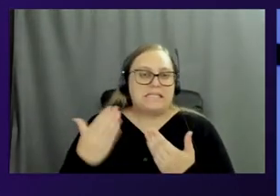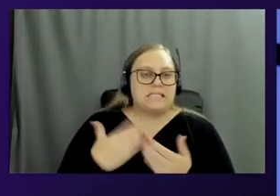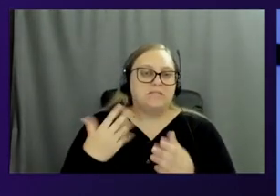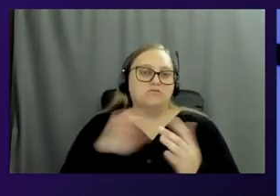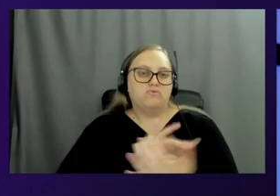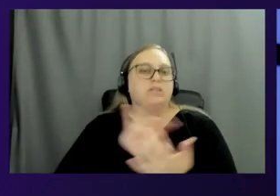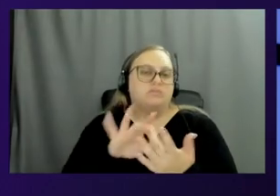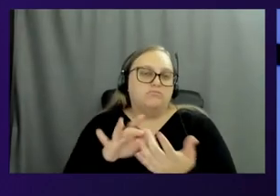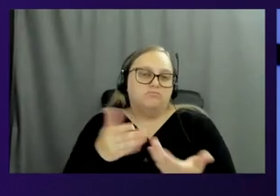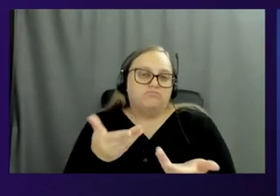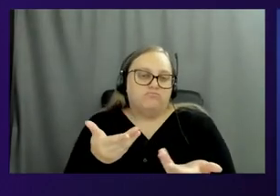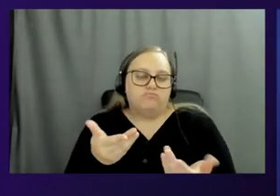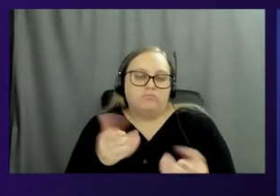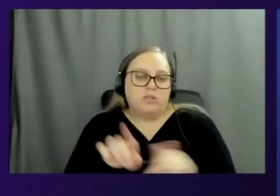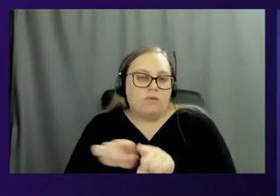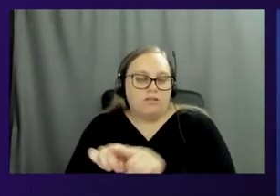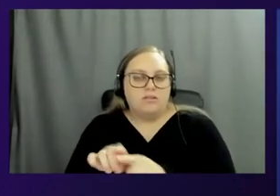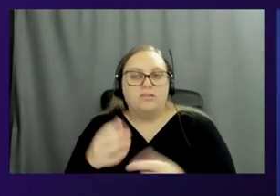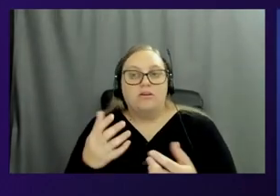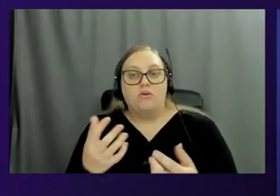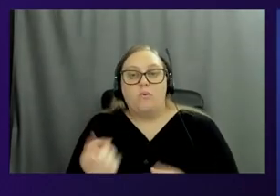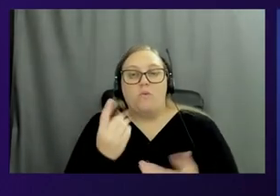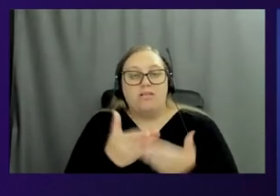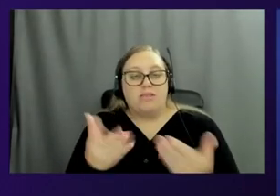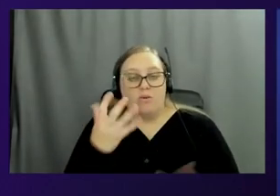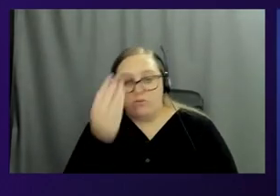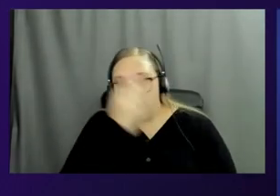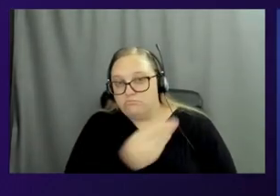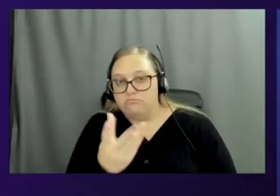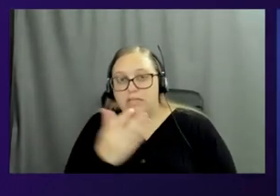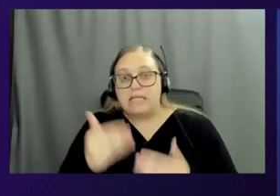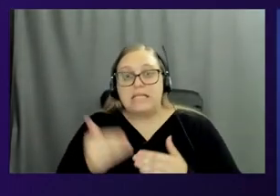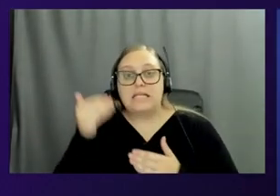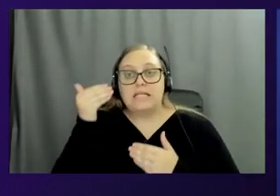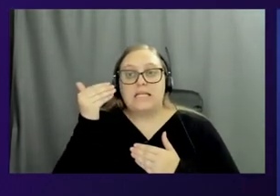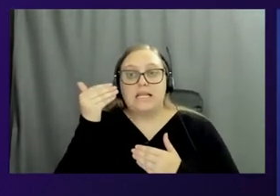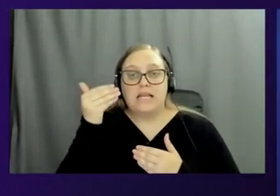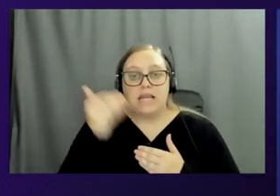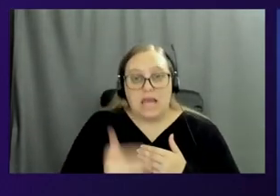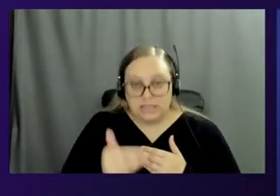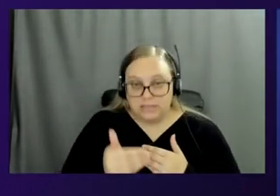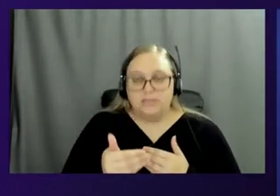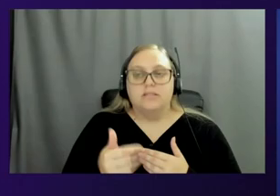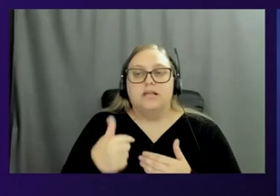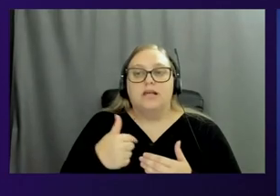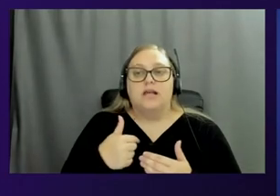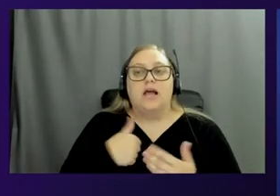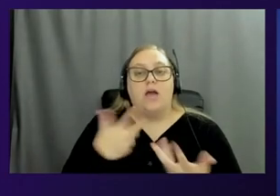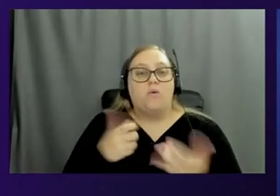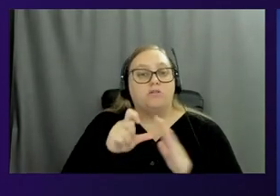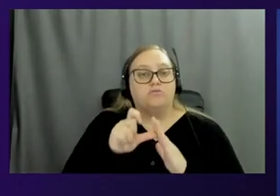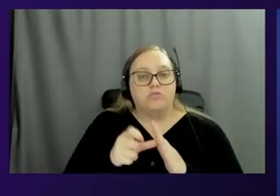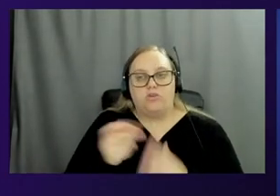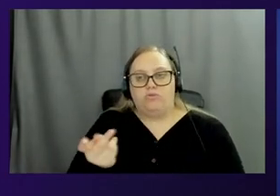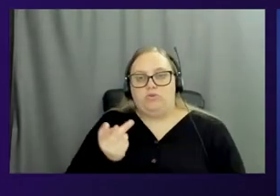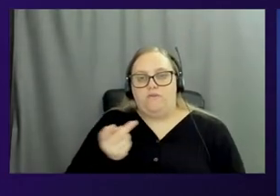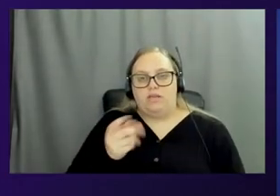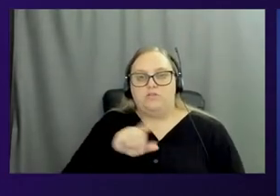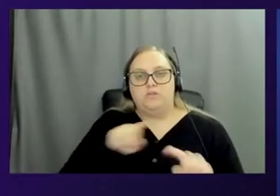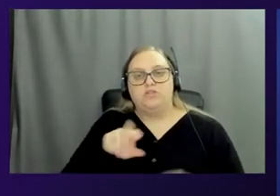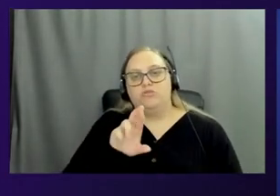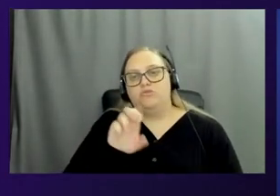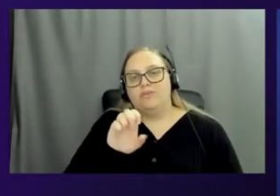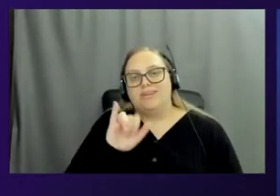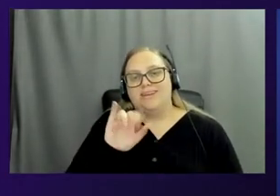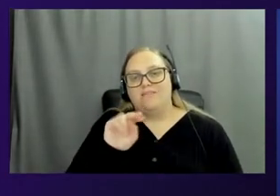And one thing I want to tee up is, coming up next, I was at Reinforce, Arv and I were at Reinforce, as I mentioned last week,